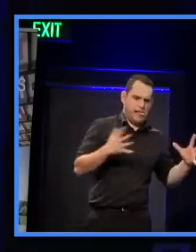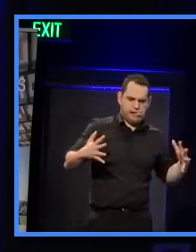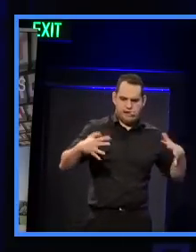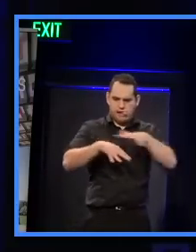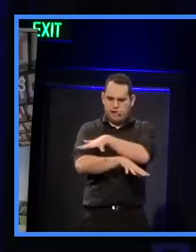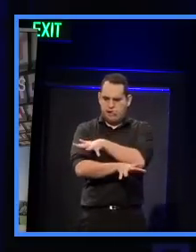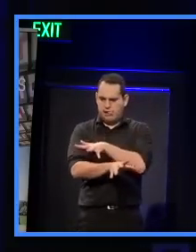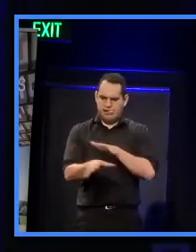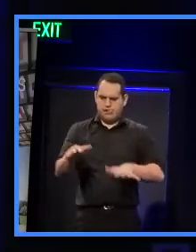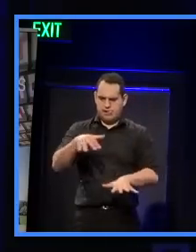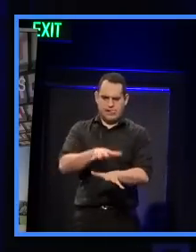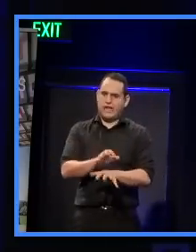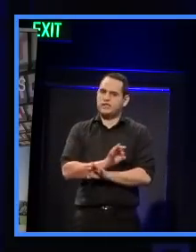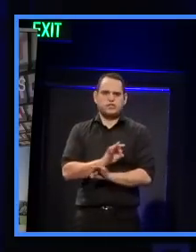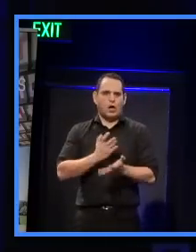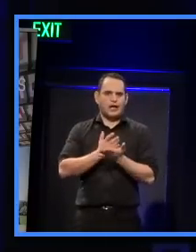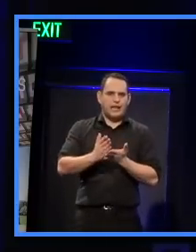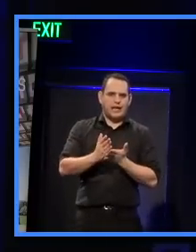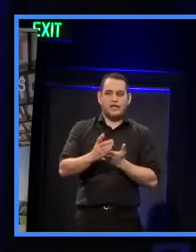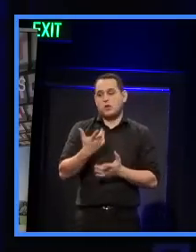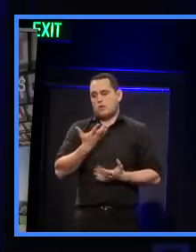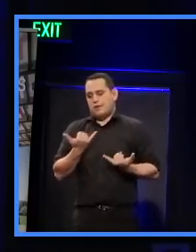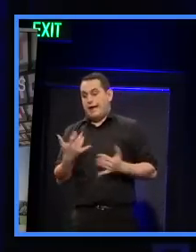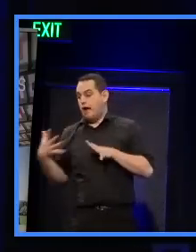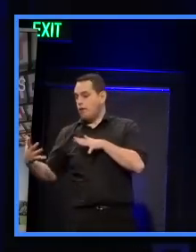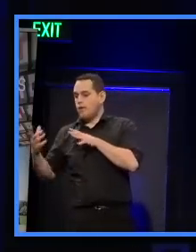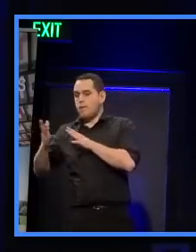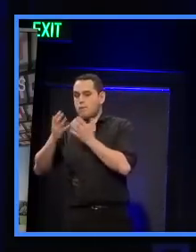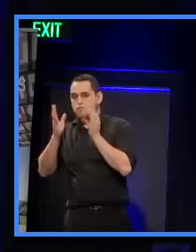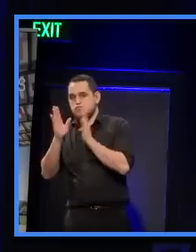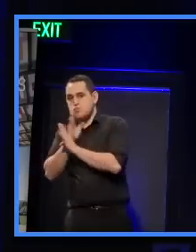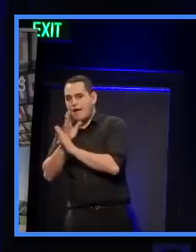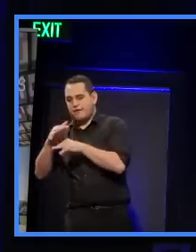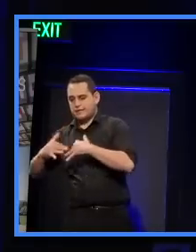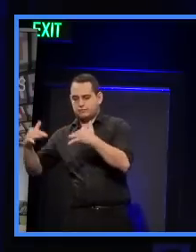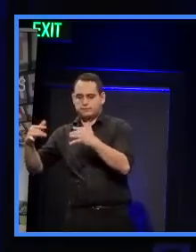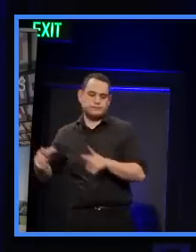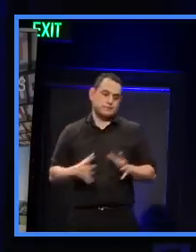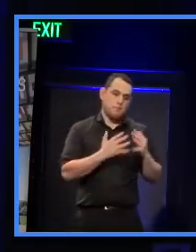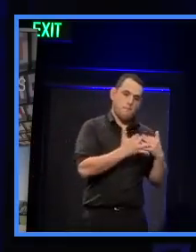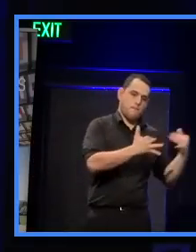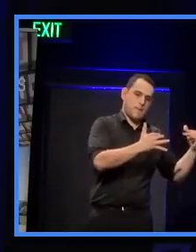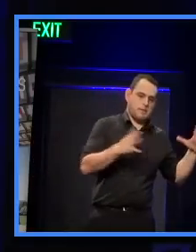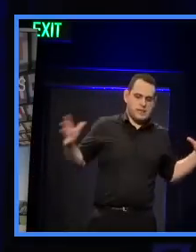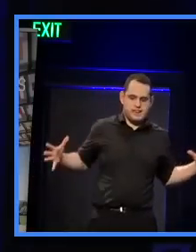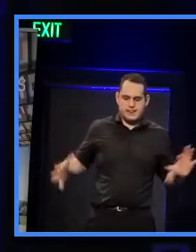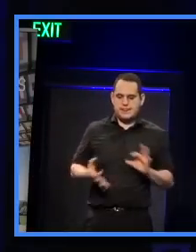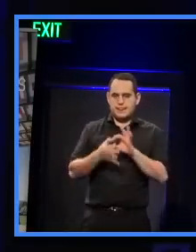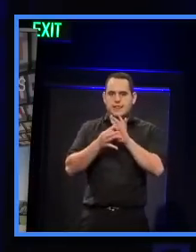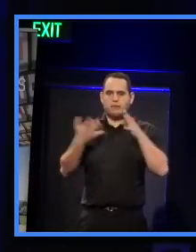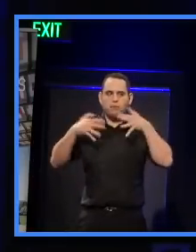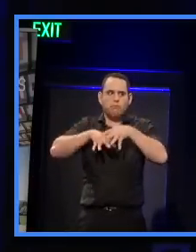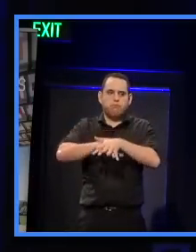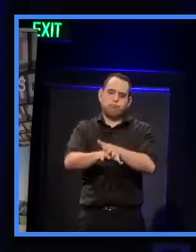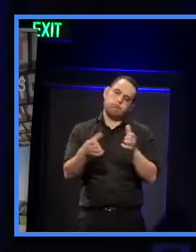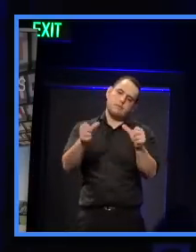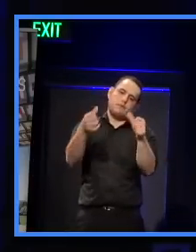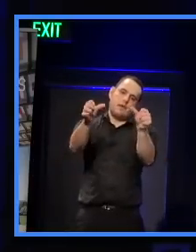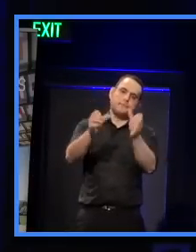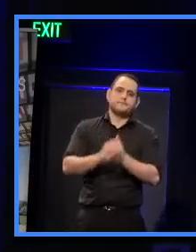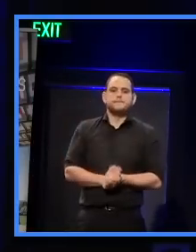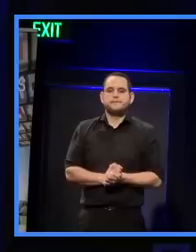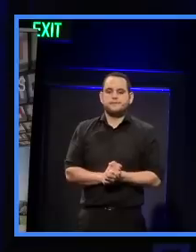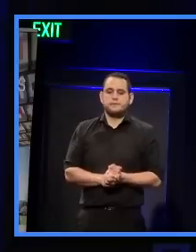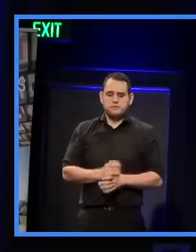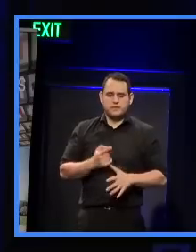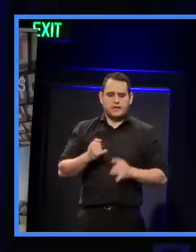on earth do the public and the private sector engage with us? So we've pulled all our sustainability guidance in one place and a new home for it. We've worked with